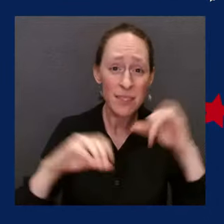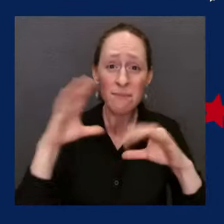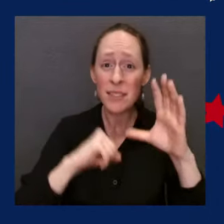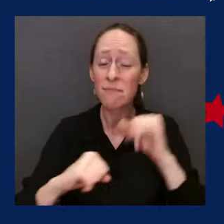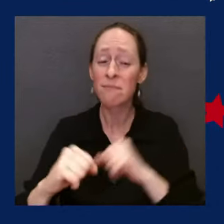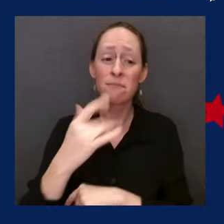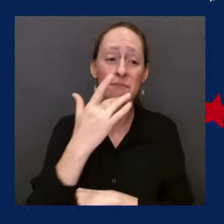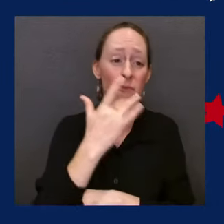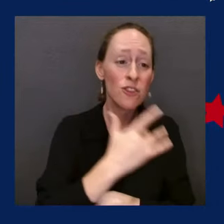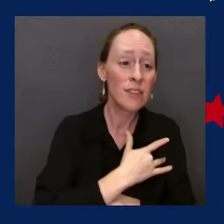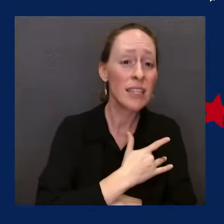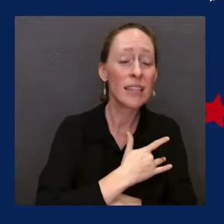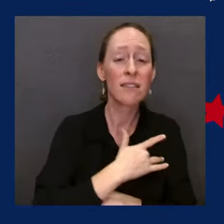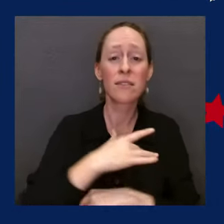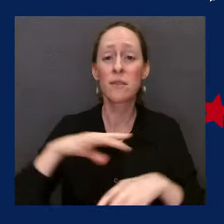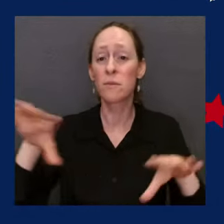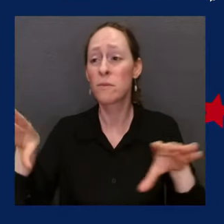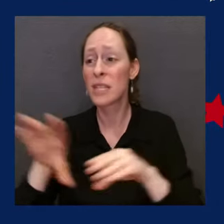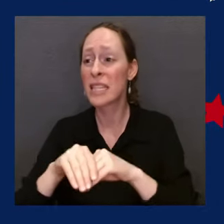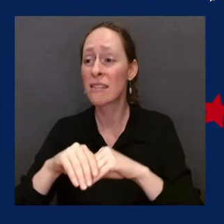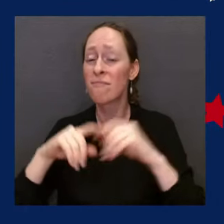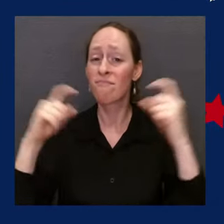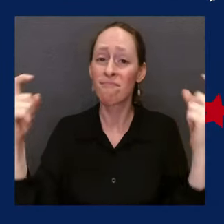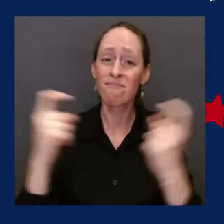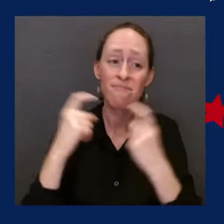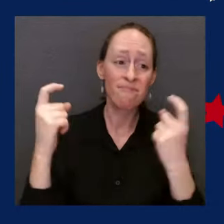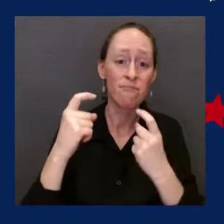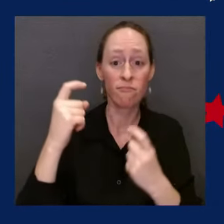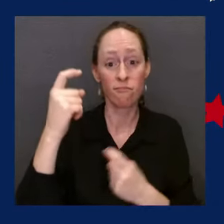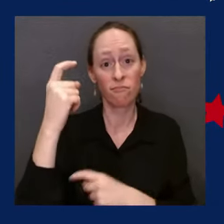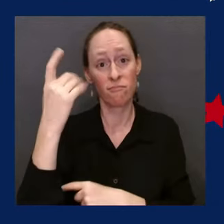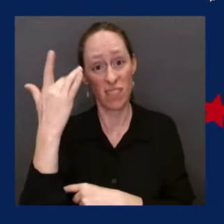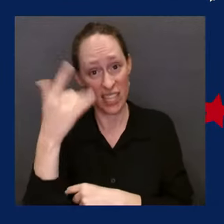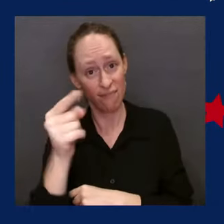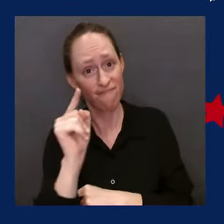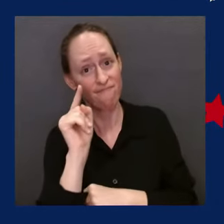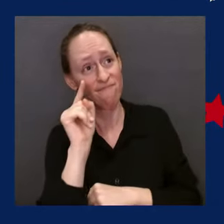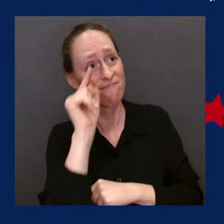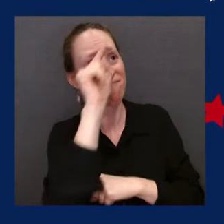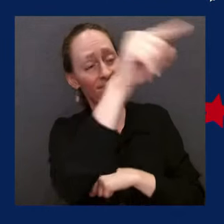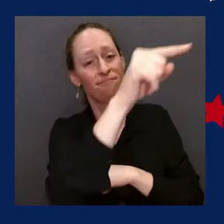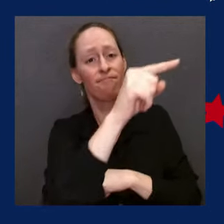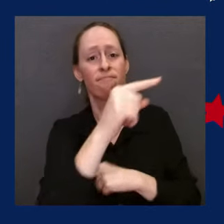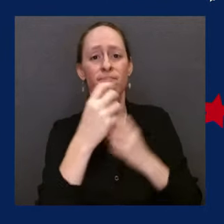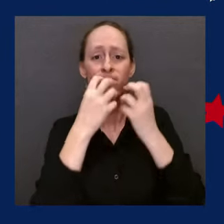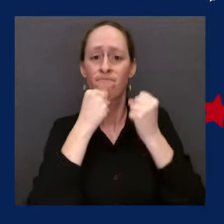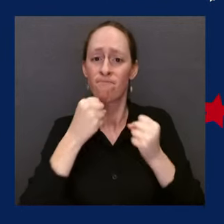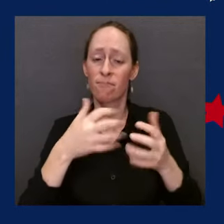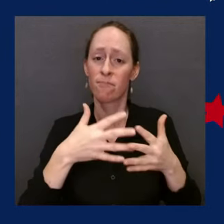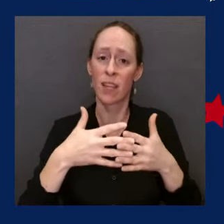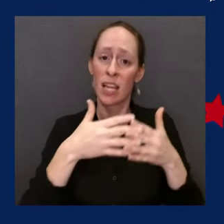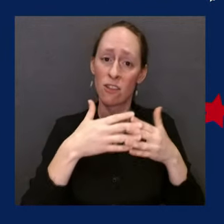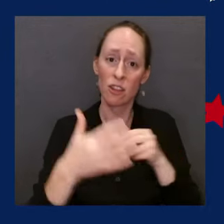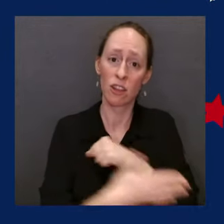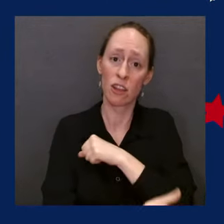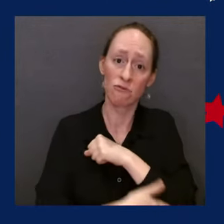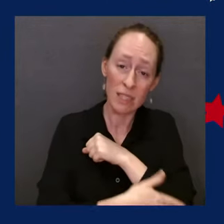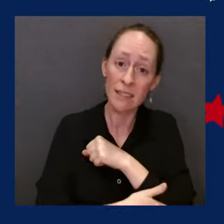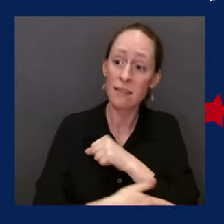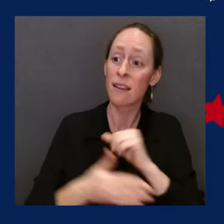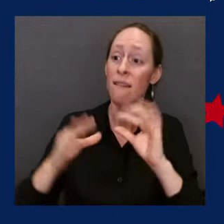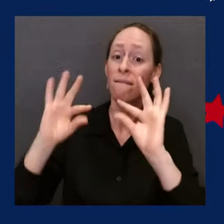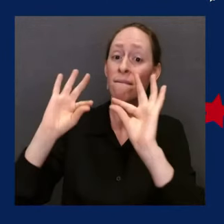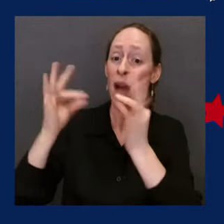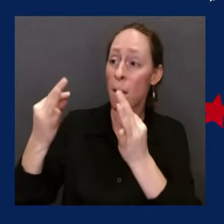above your own. And you're the spouses and children who serve as well, saying goodbye to